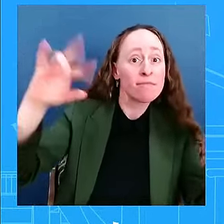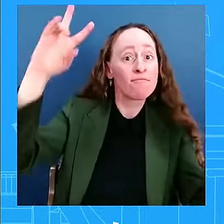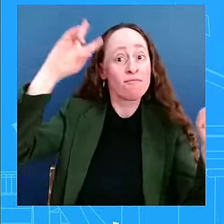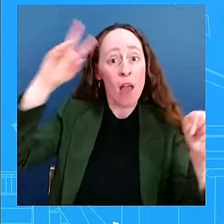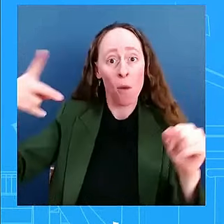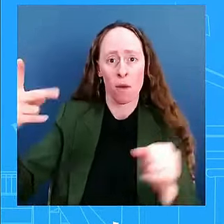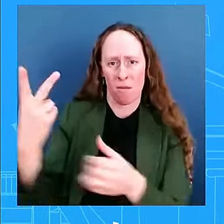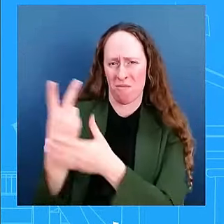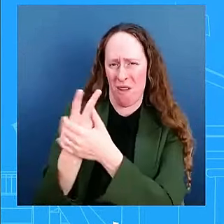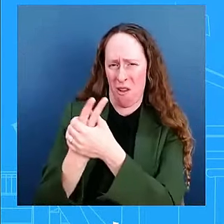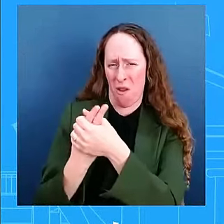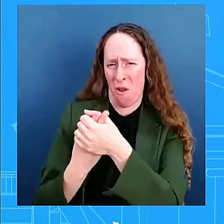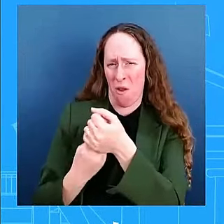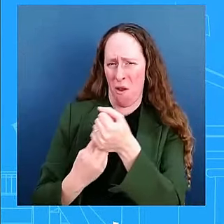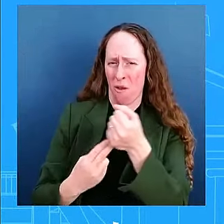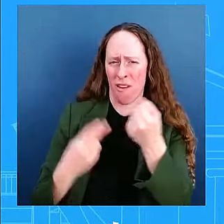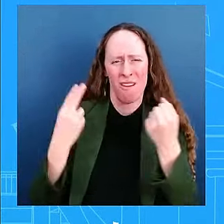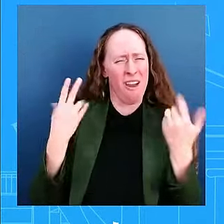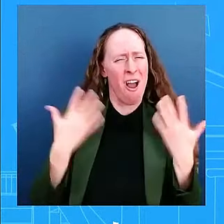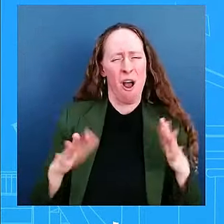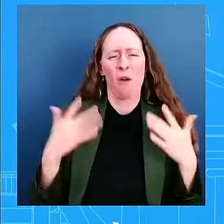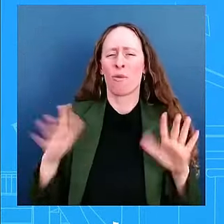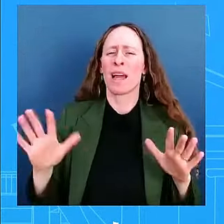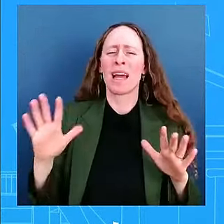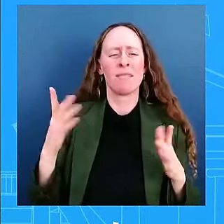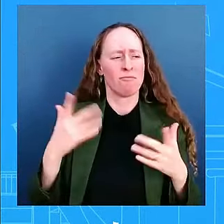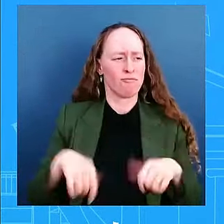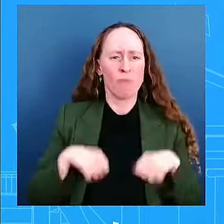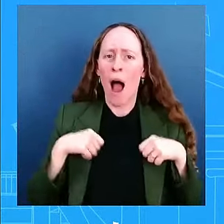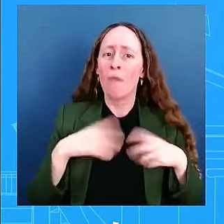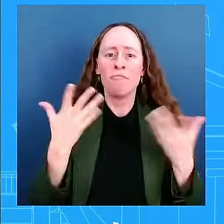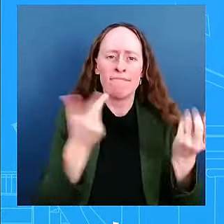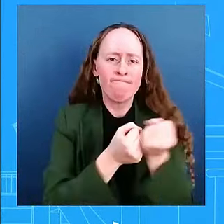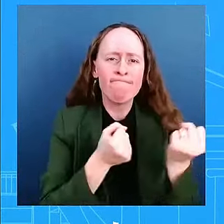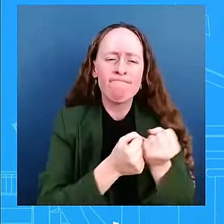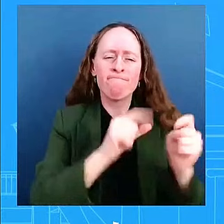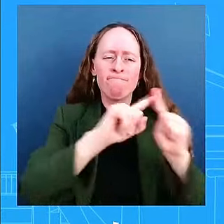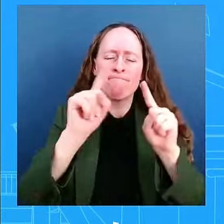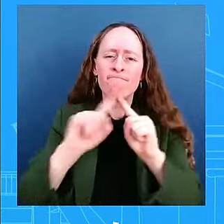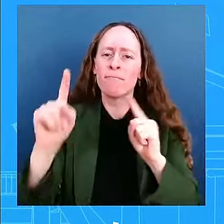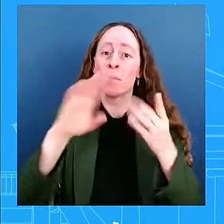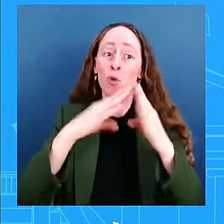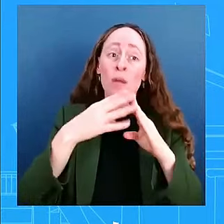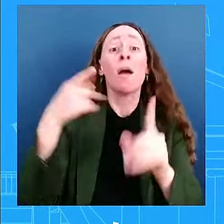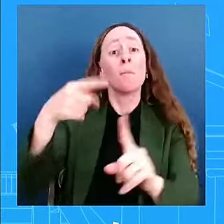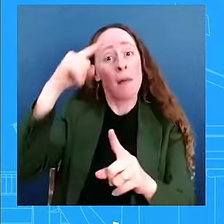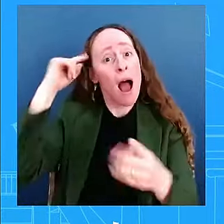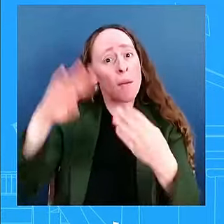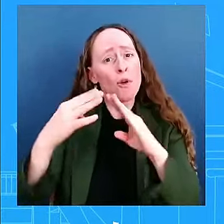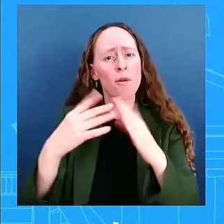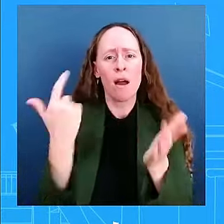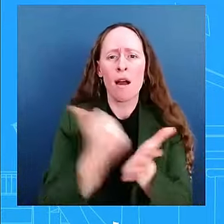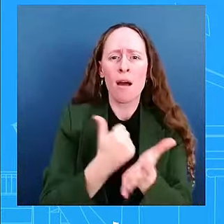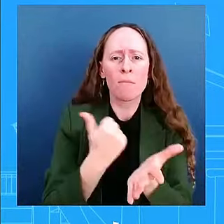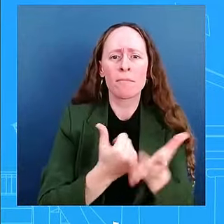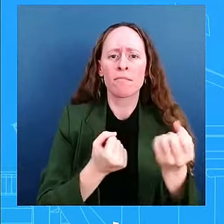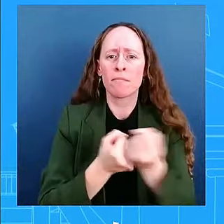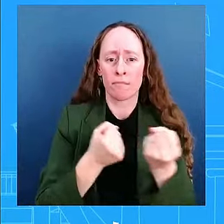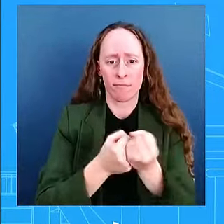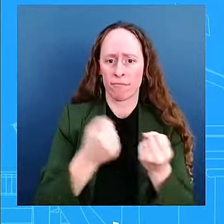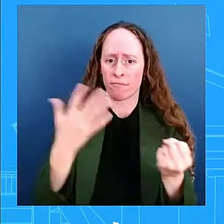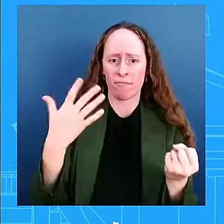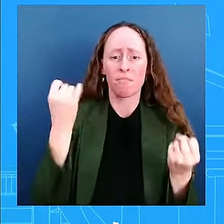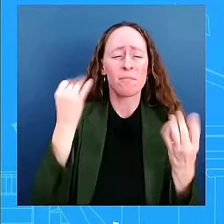for the Black community and many other communities. Historic, uh, historic results. Uh, obviously, there's always more work to be done.